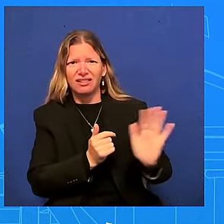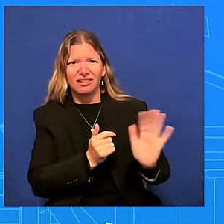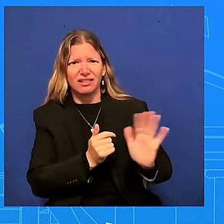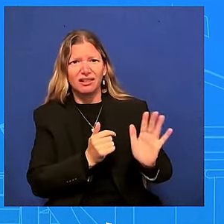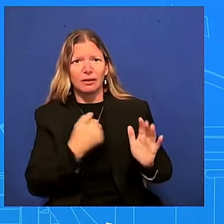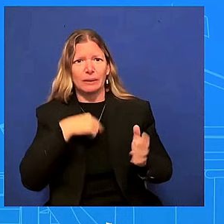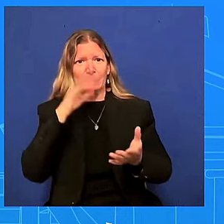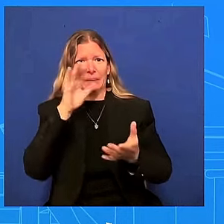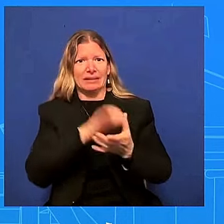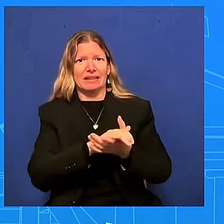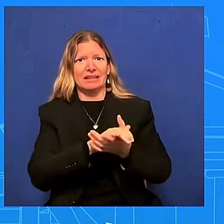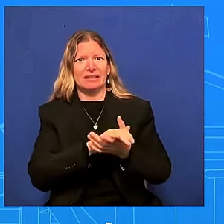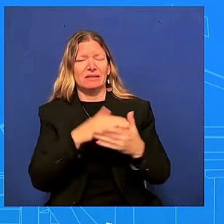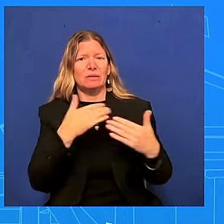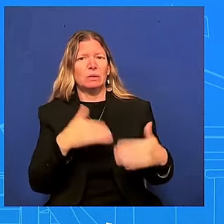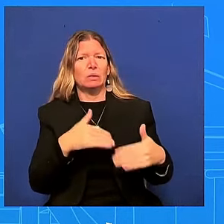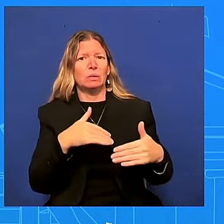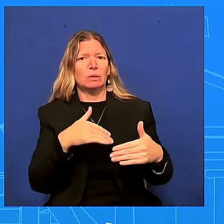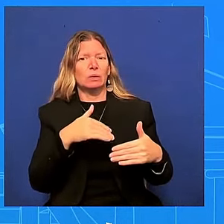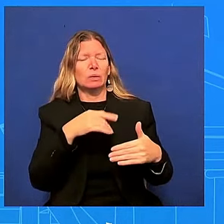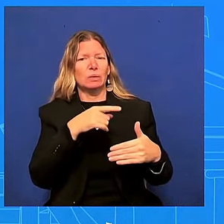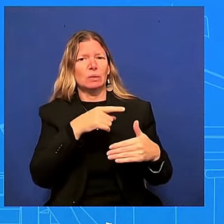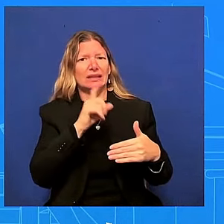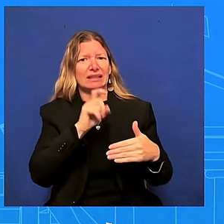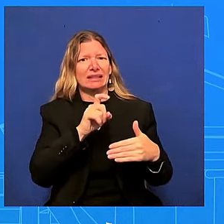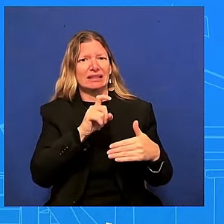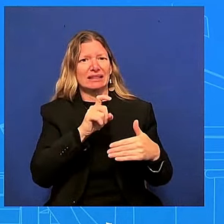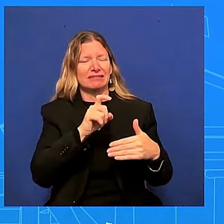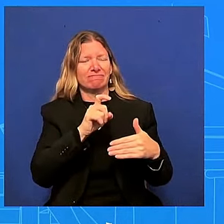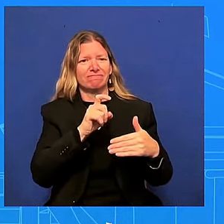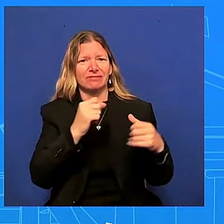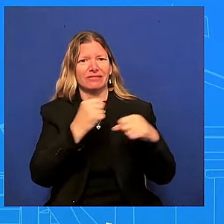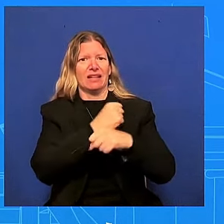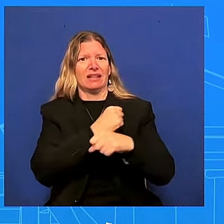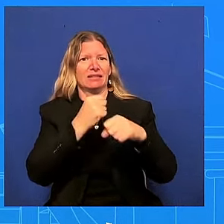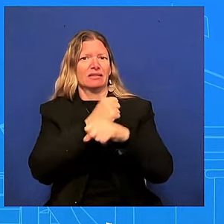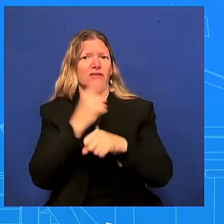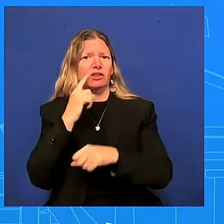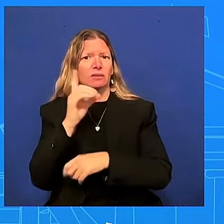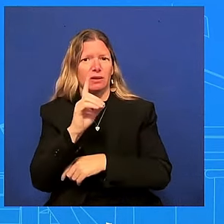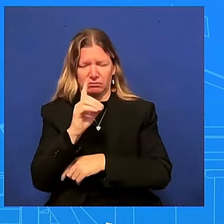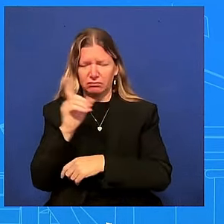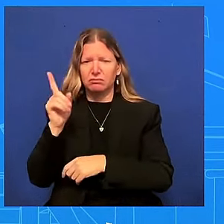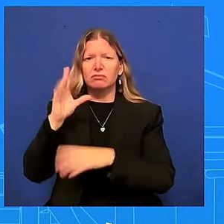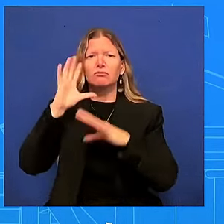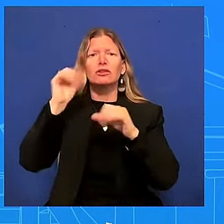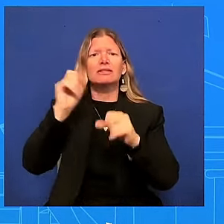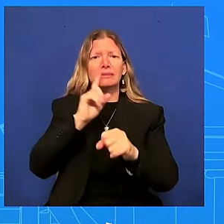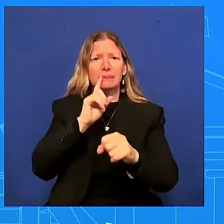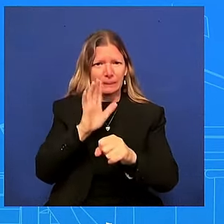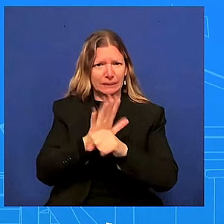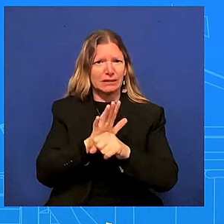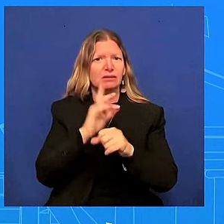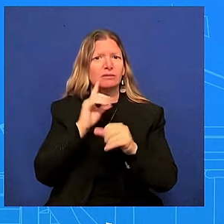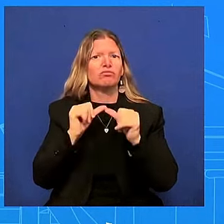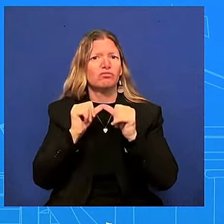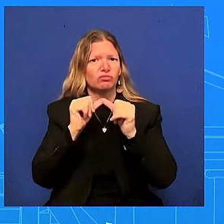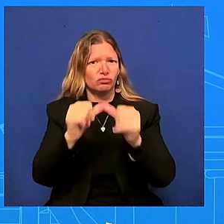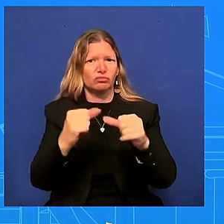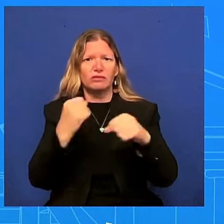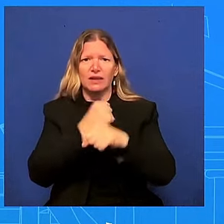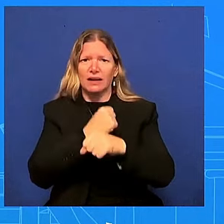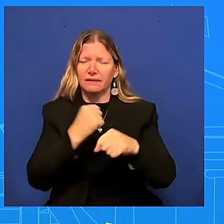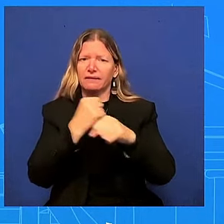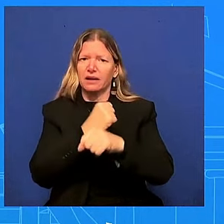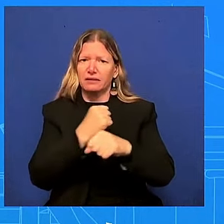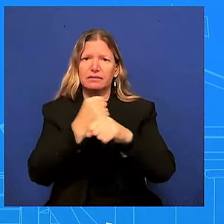to continue to fight for democracy uh and that's going to continue to focus on making sure that you know we get